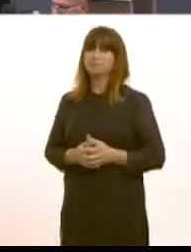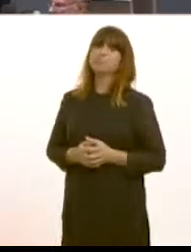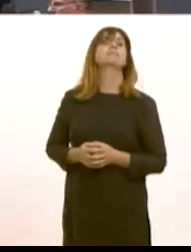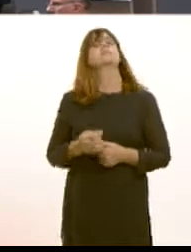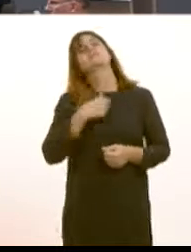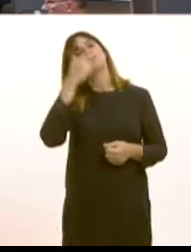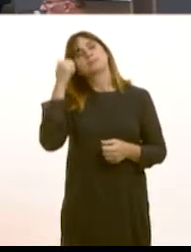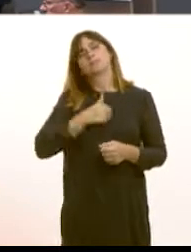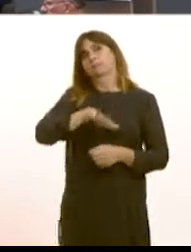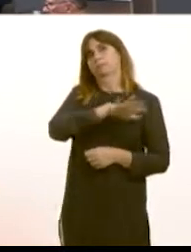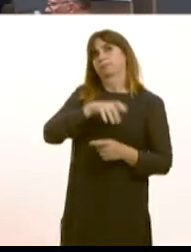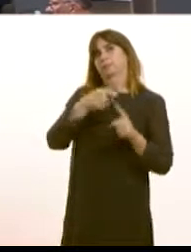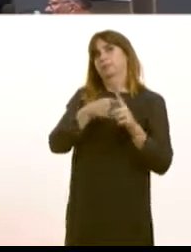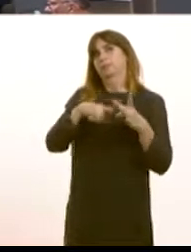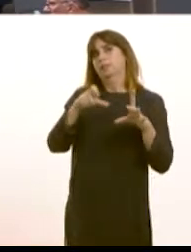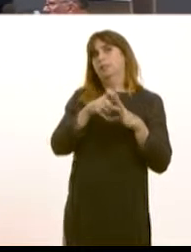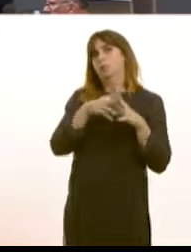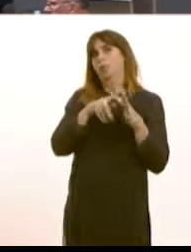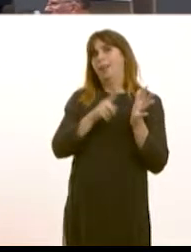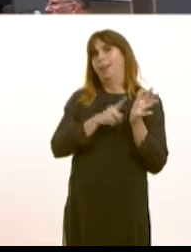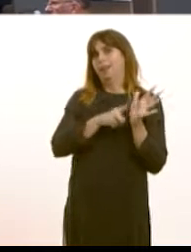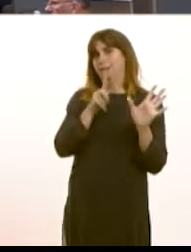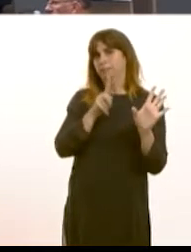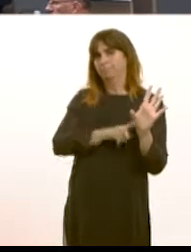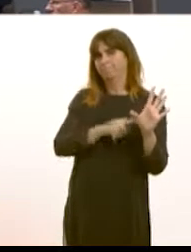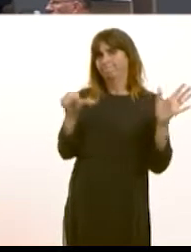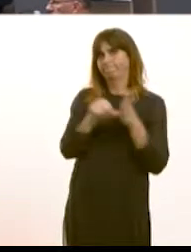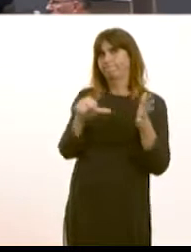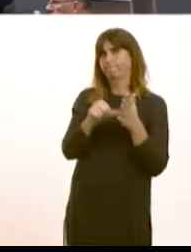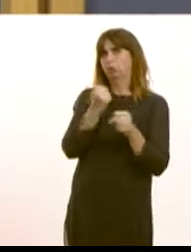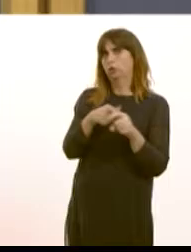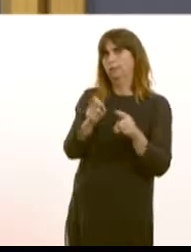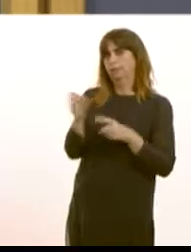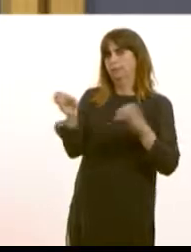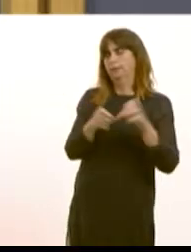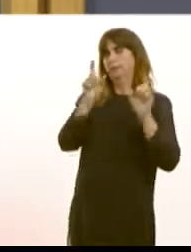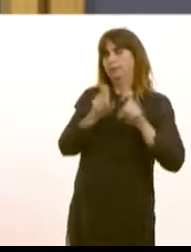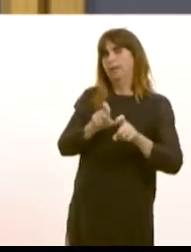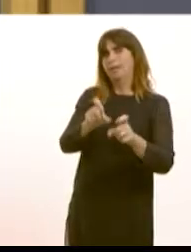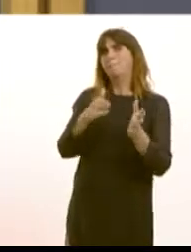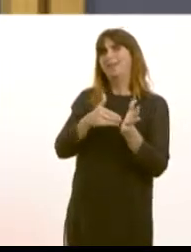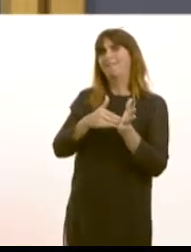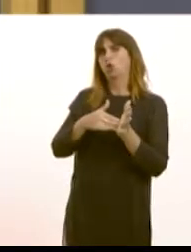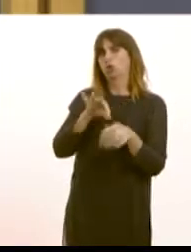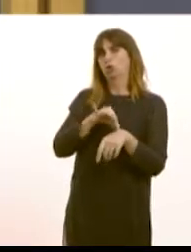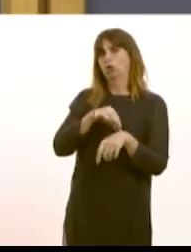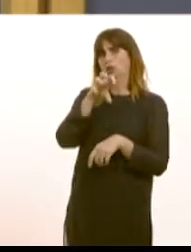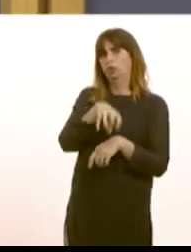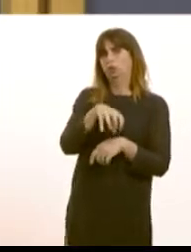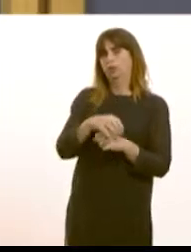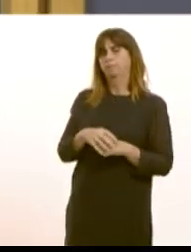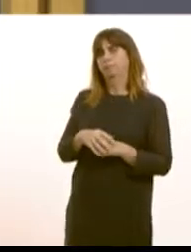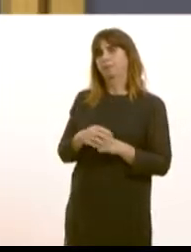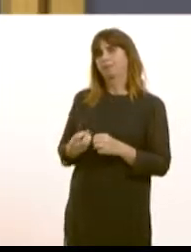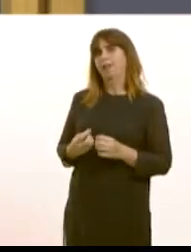in Kidweli First Minister but the difficulty in recruiting and retaining GPs in the Minavon surgery and local Labour